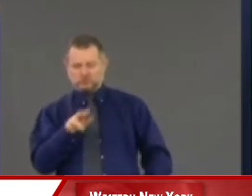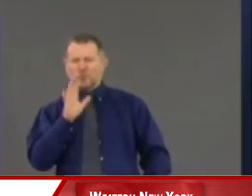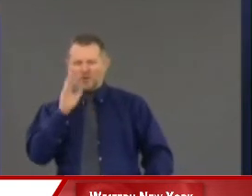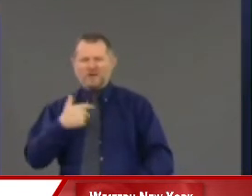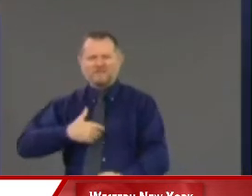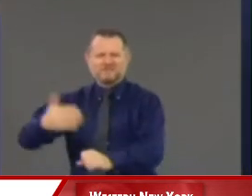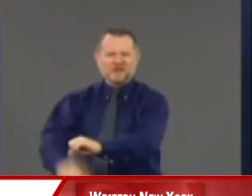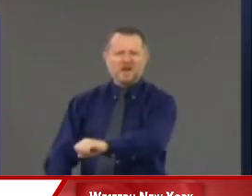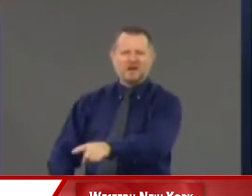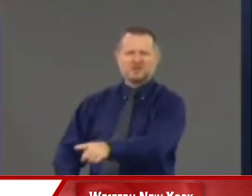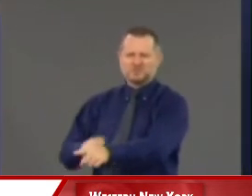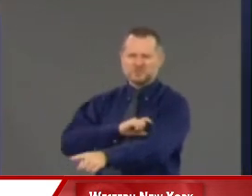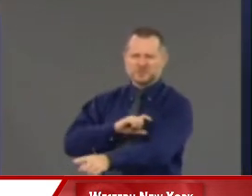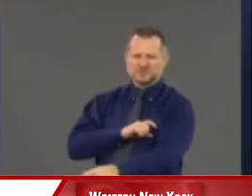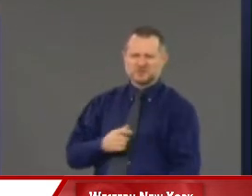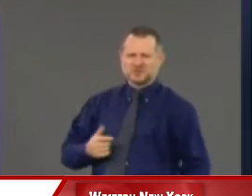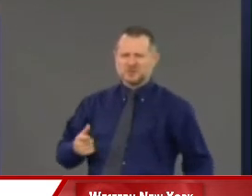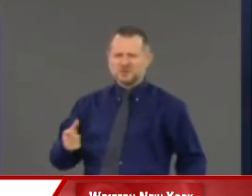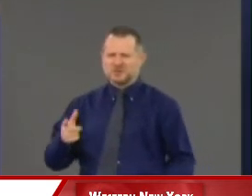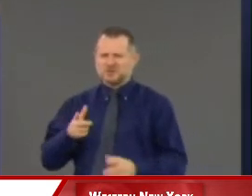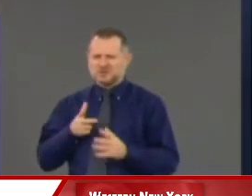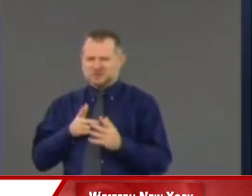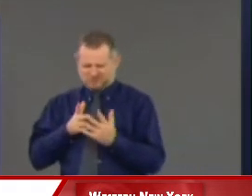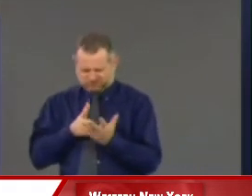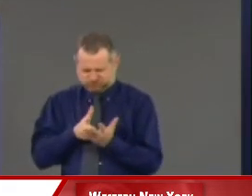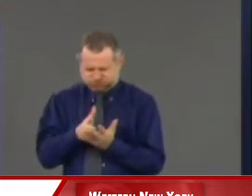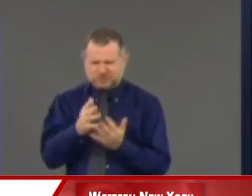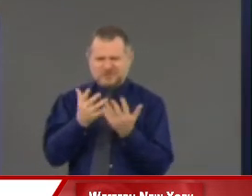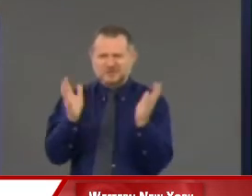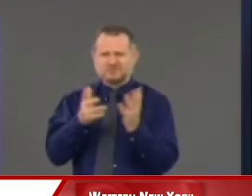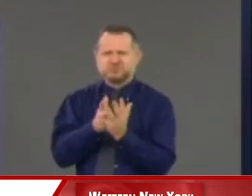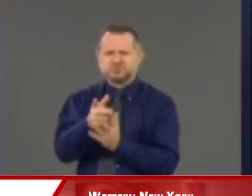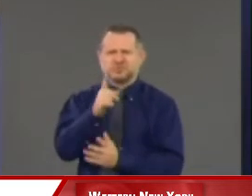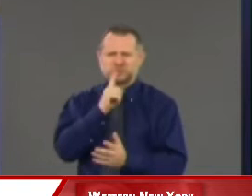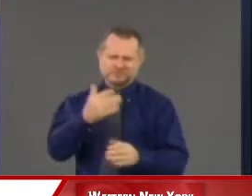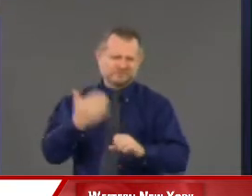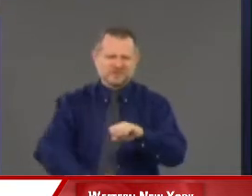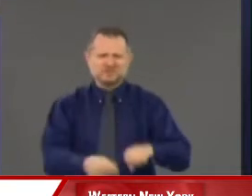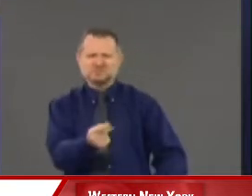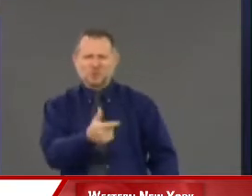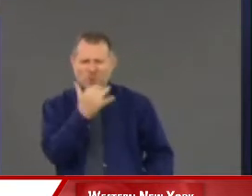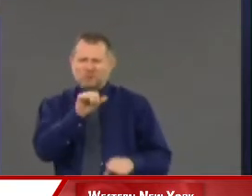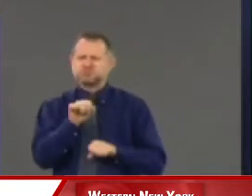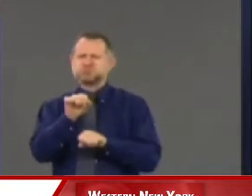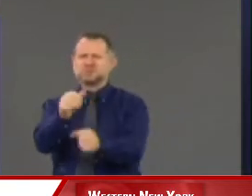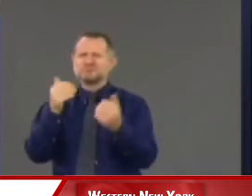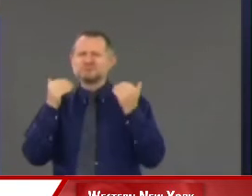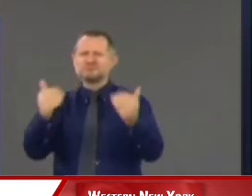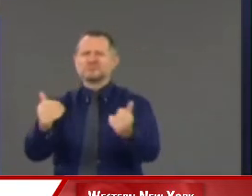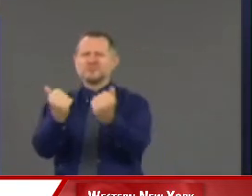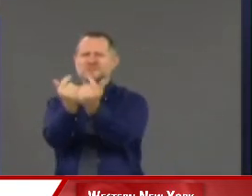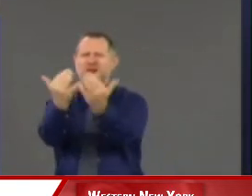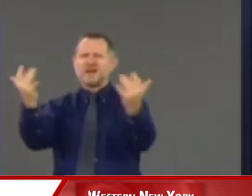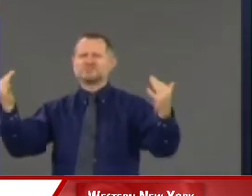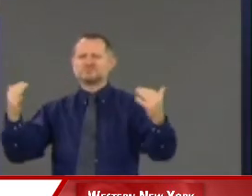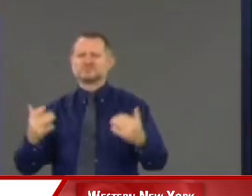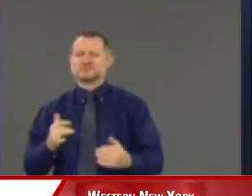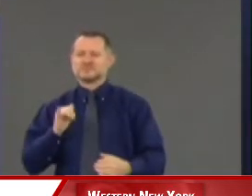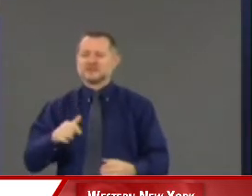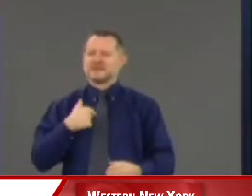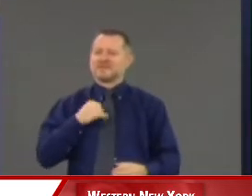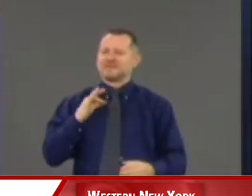Drives the car into a crowd, he should be fired. That's what Andrew Cuomo in Queens says.